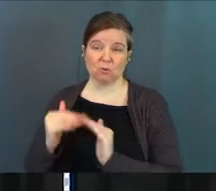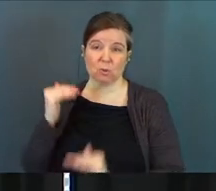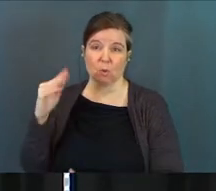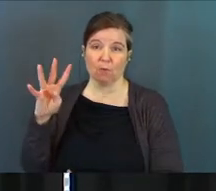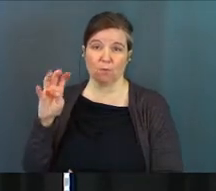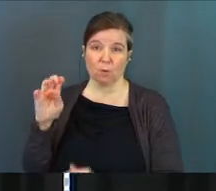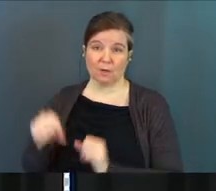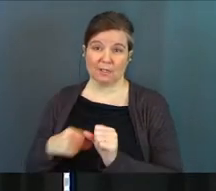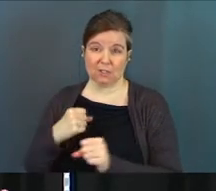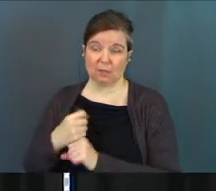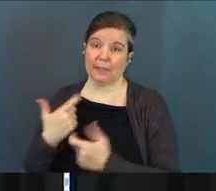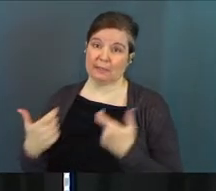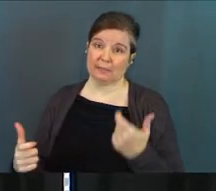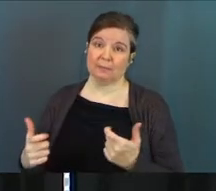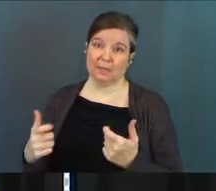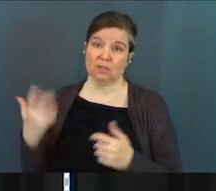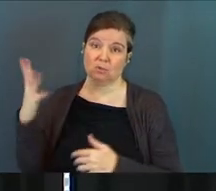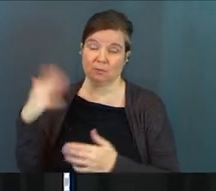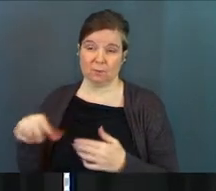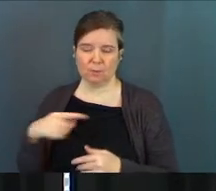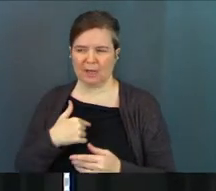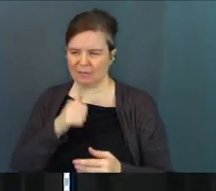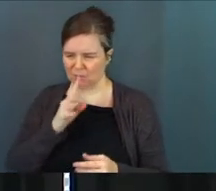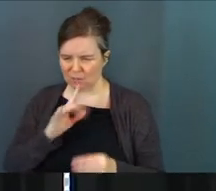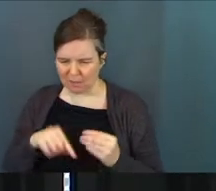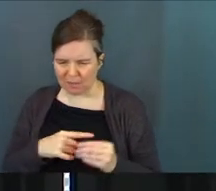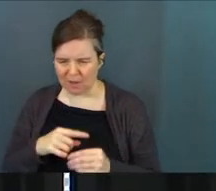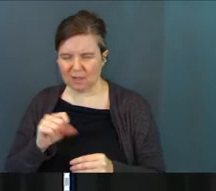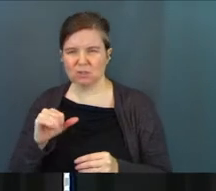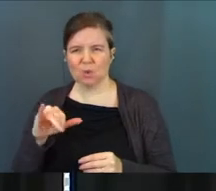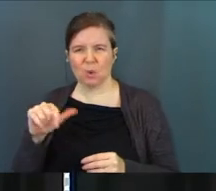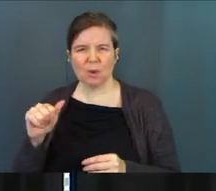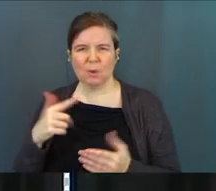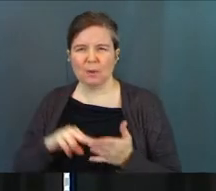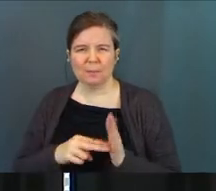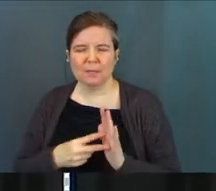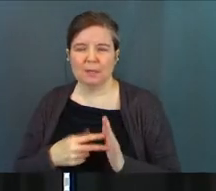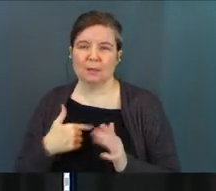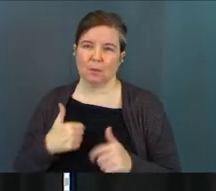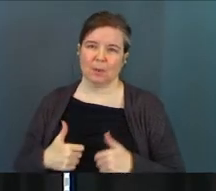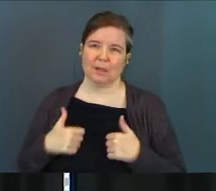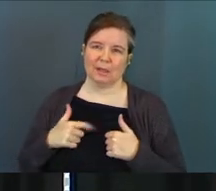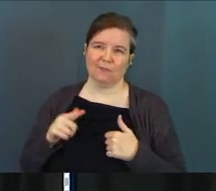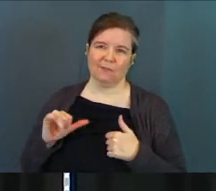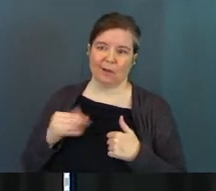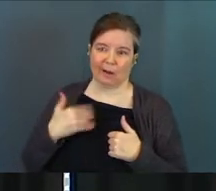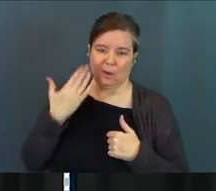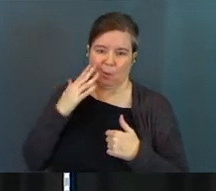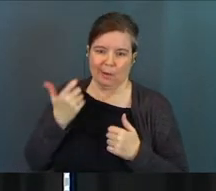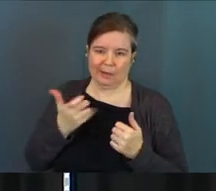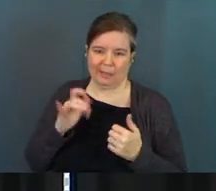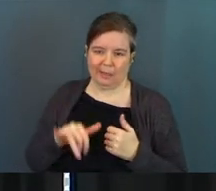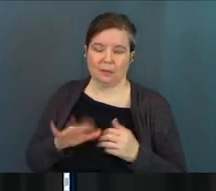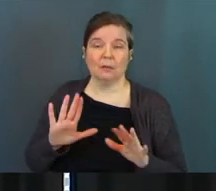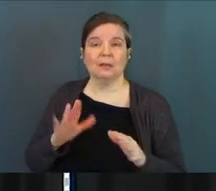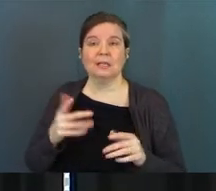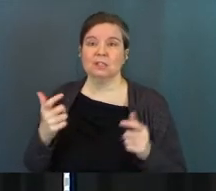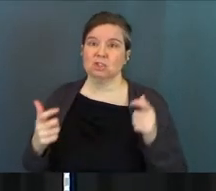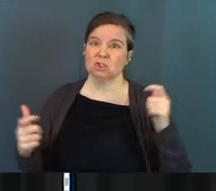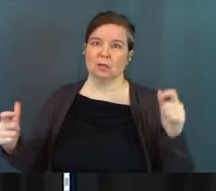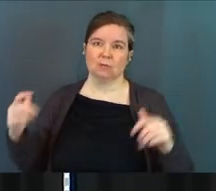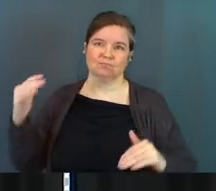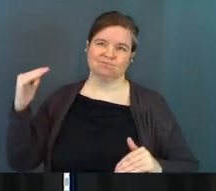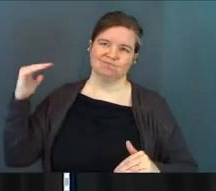years, okay? That's a big tree. So, for some of guys are like, I don't know you're talking about sequoia tree. What is this? Again, we live in Lawton, you're like, I don't know what any of that is. It's a